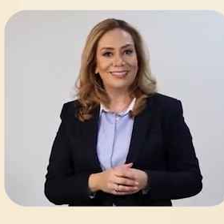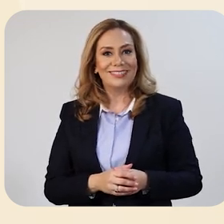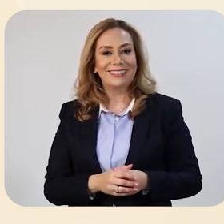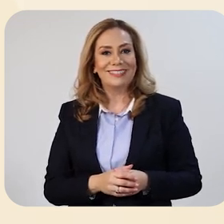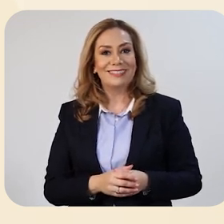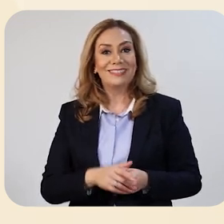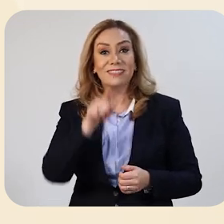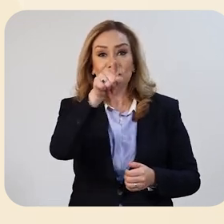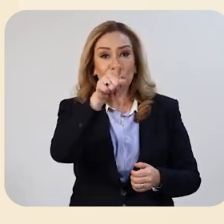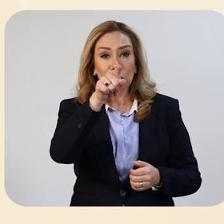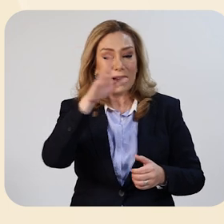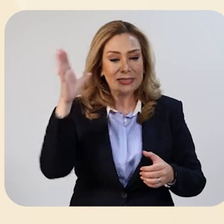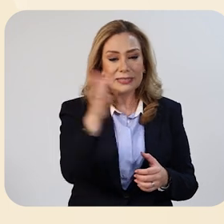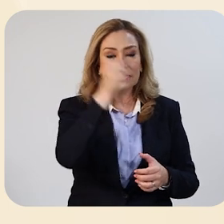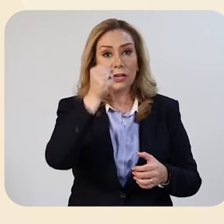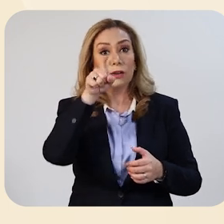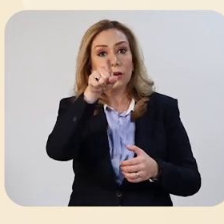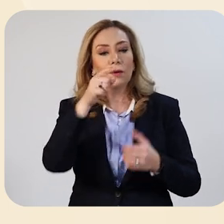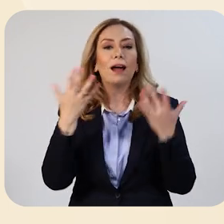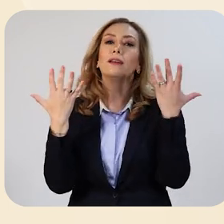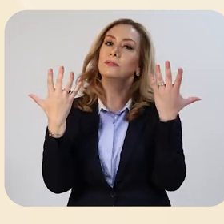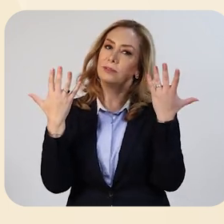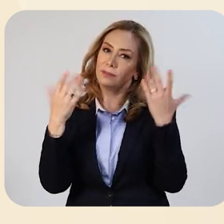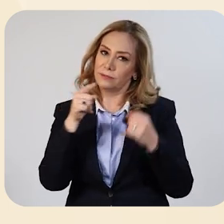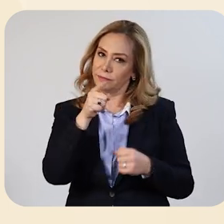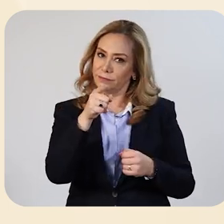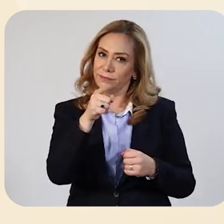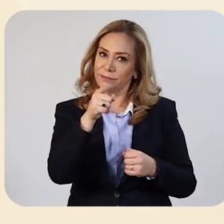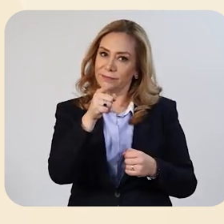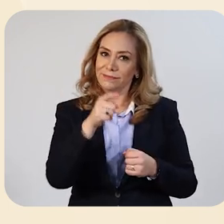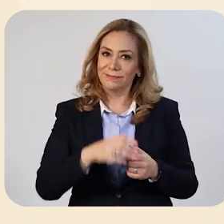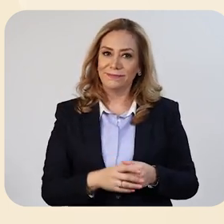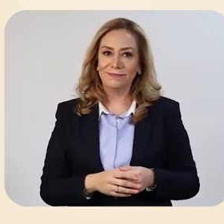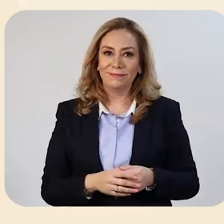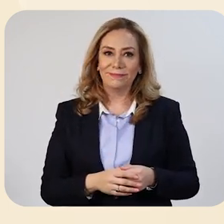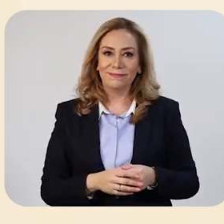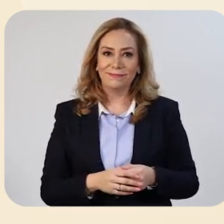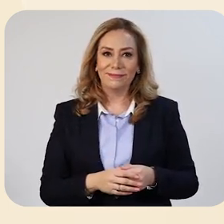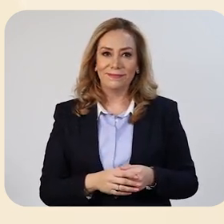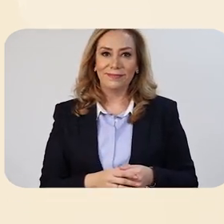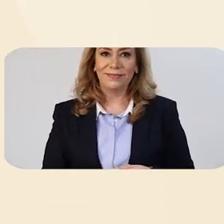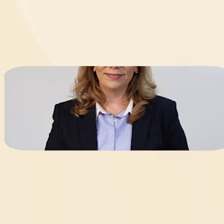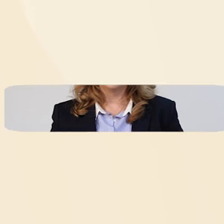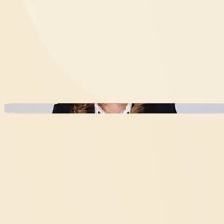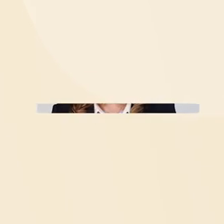Rest assured your health is in safe hands Rest For more information